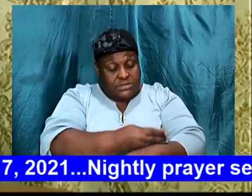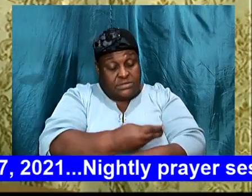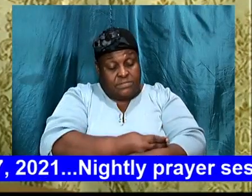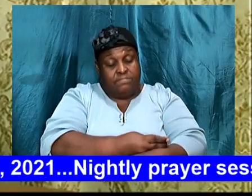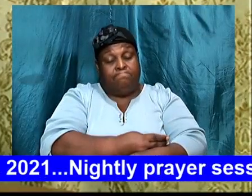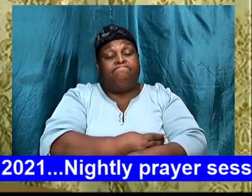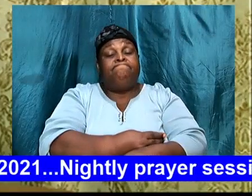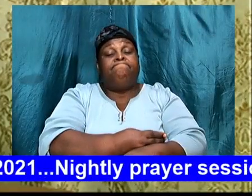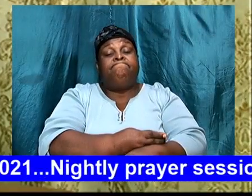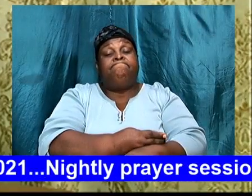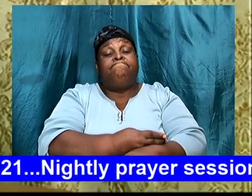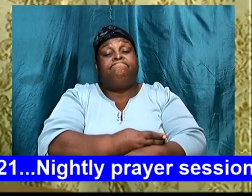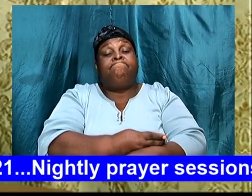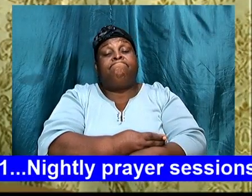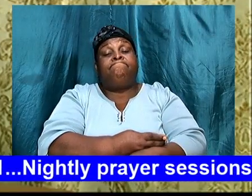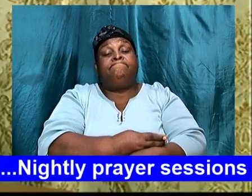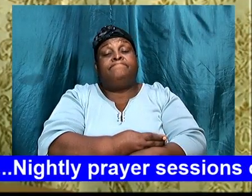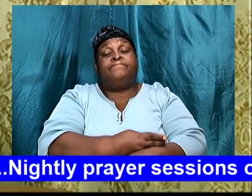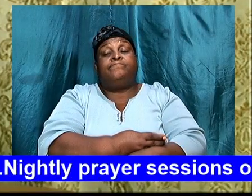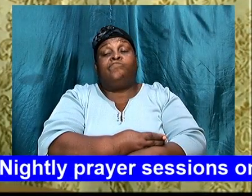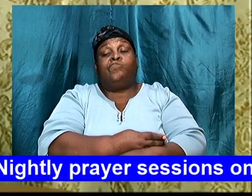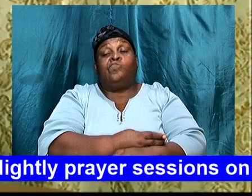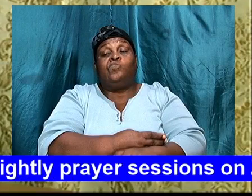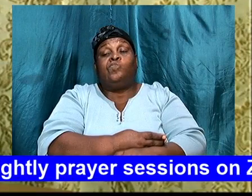Isaac, for the birth of Isaac,